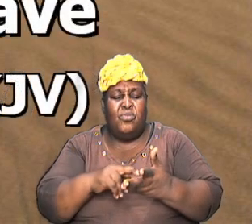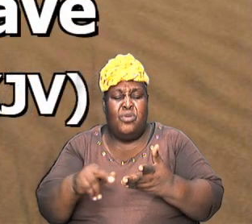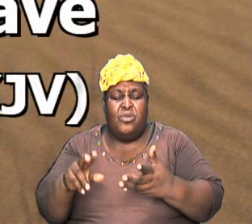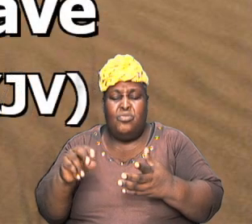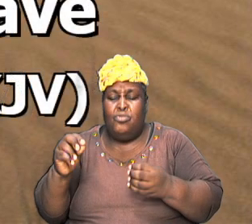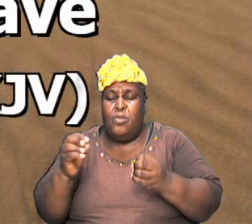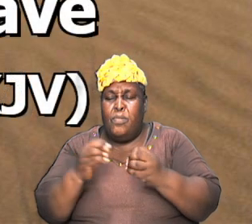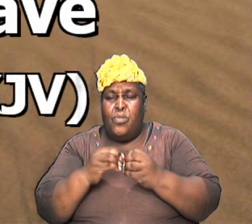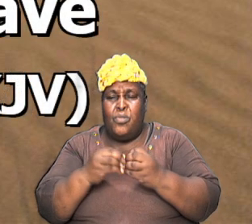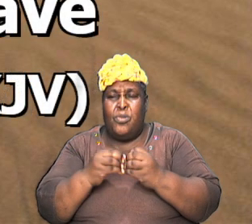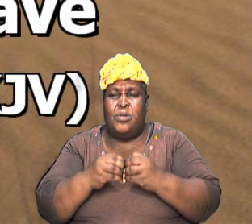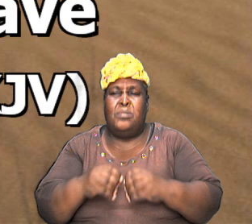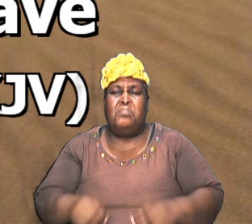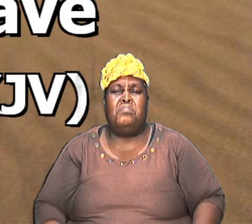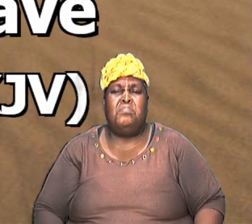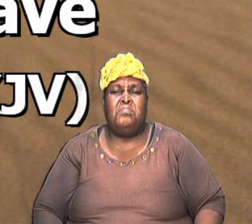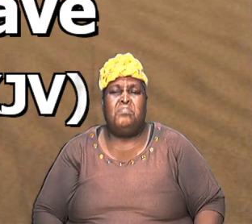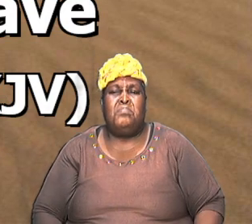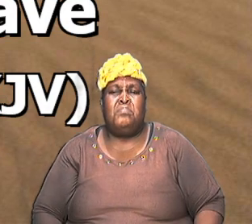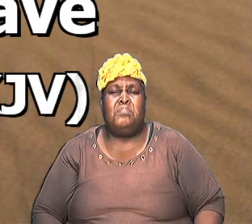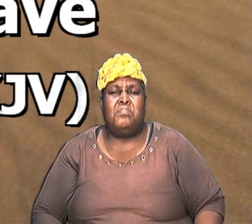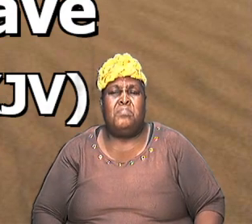that I wanted to make is this